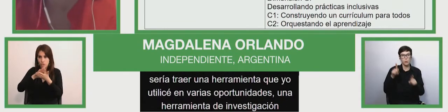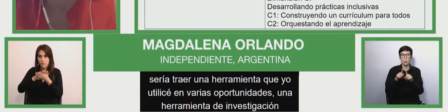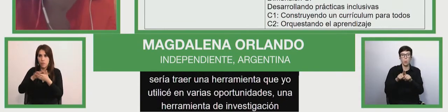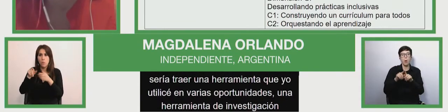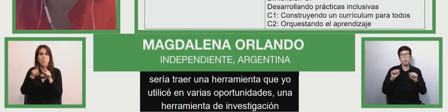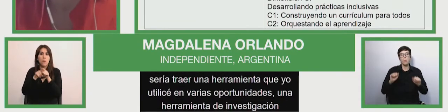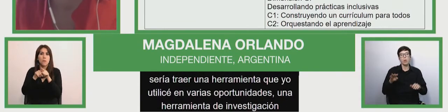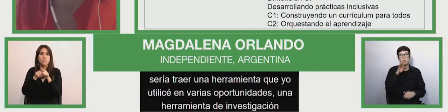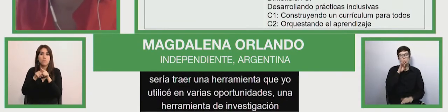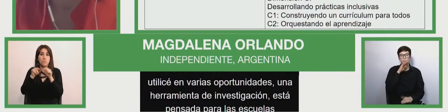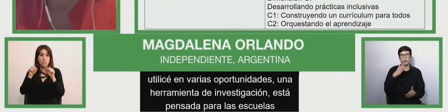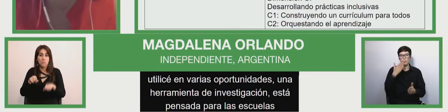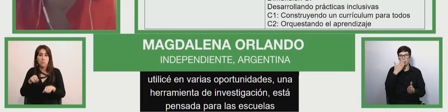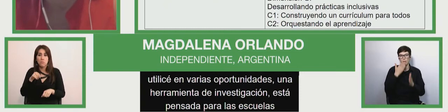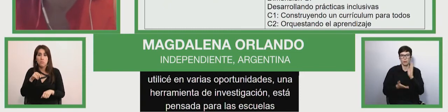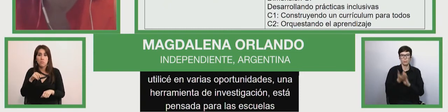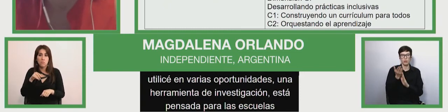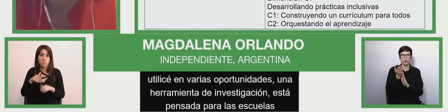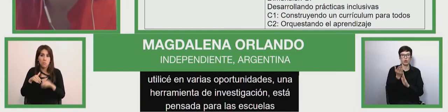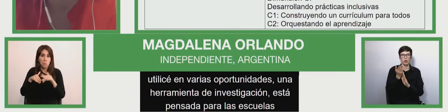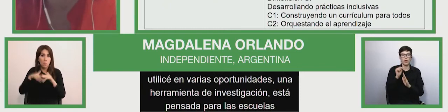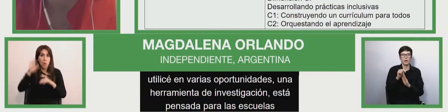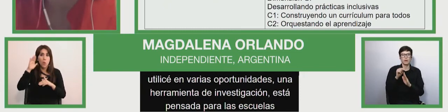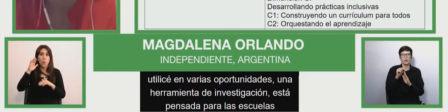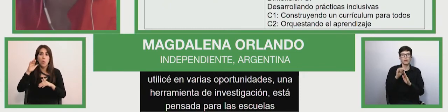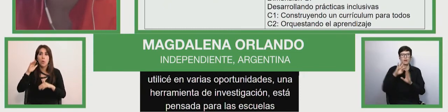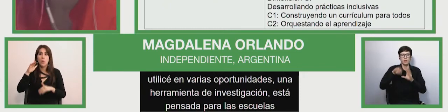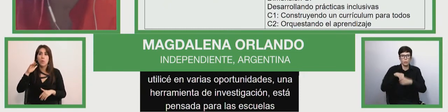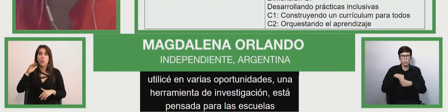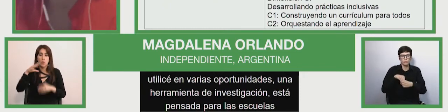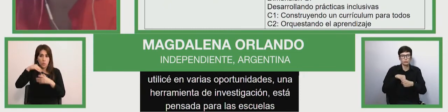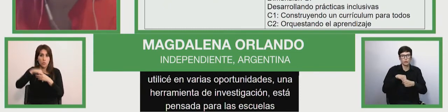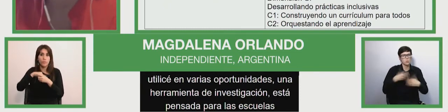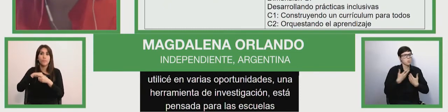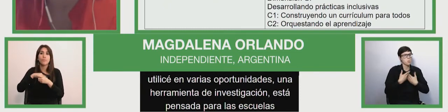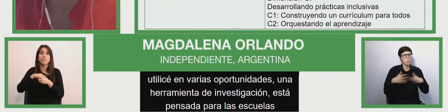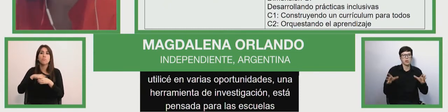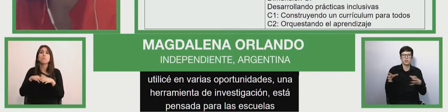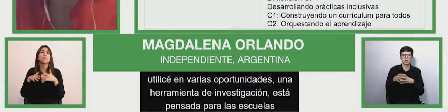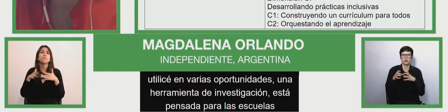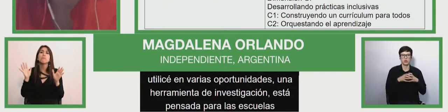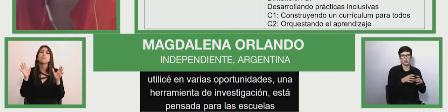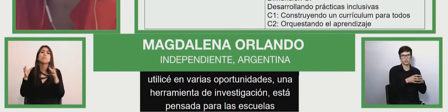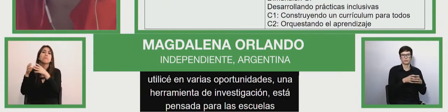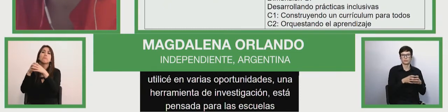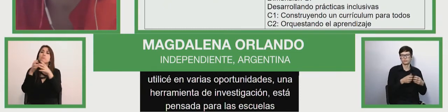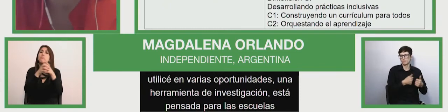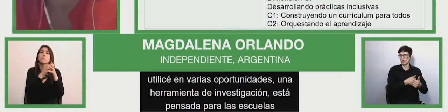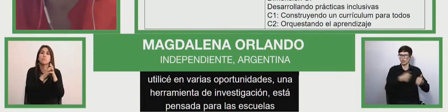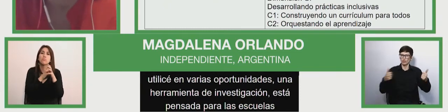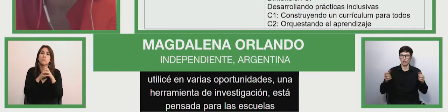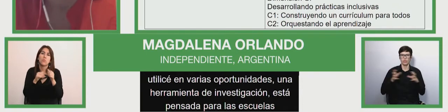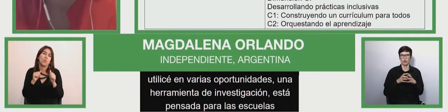improve the levels of inclusion of inclusion nearly any organization or all organizations